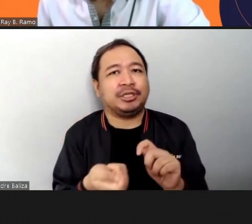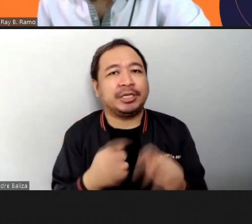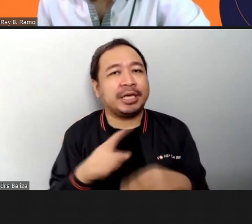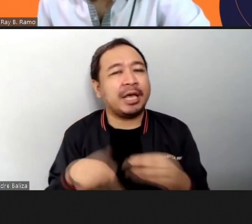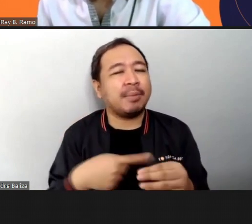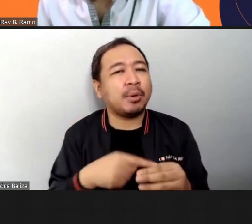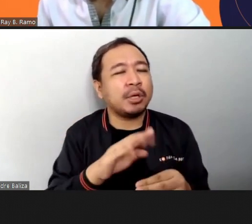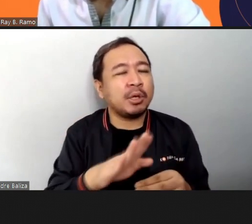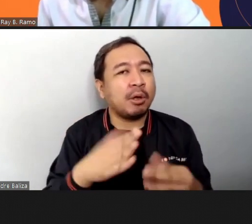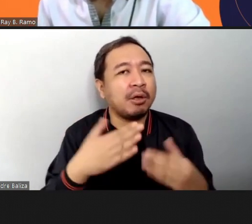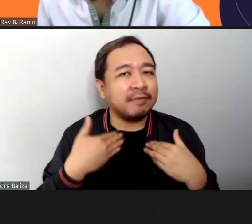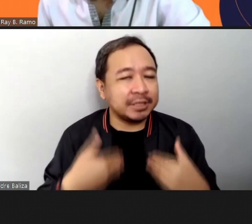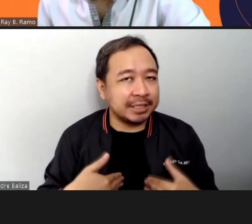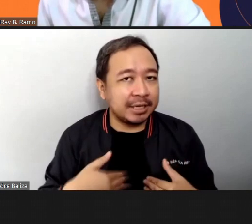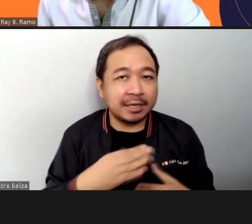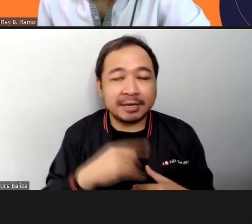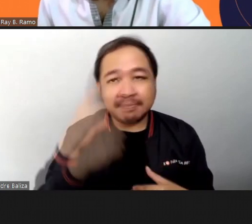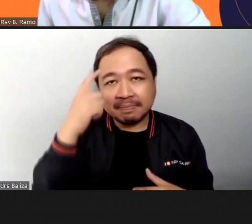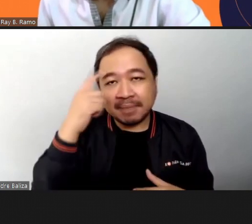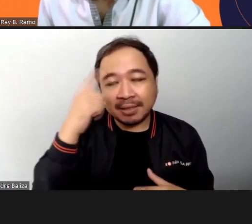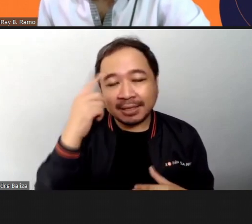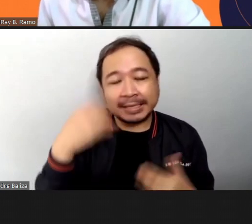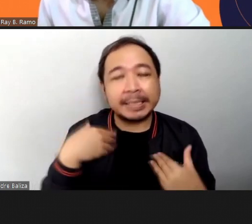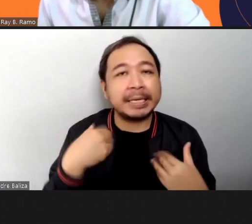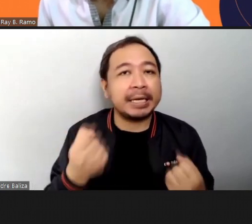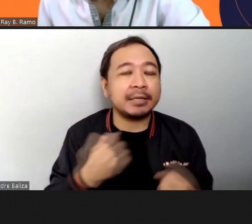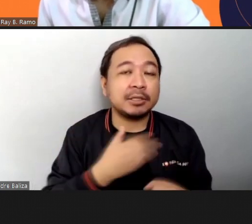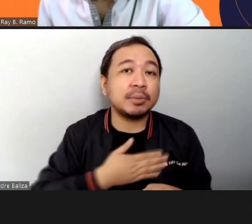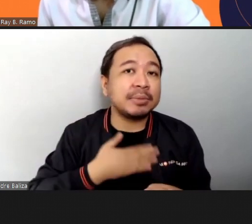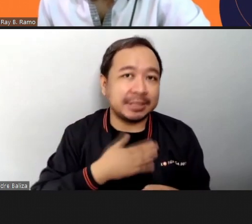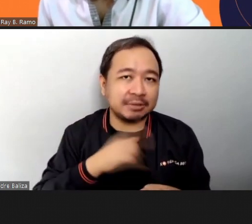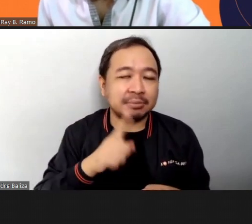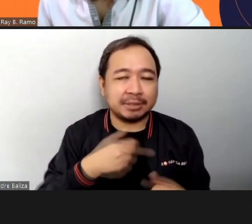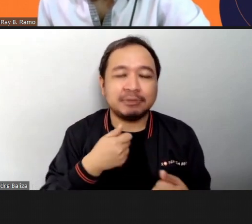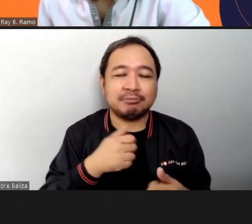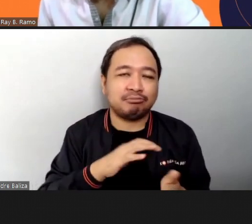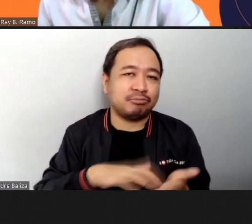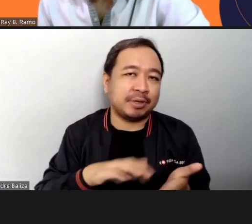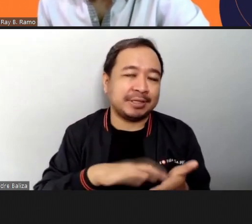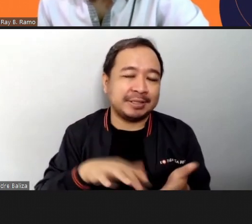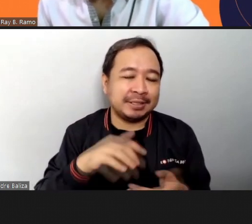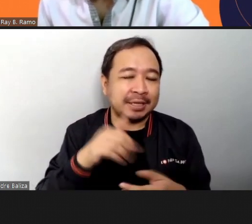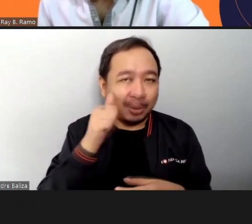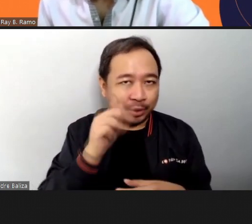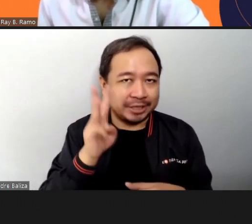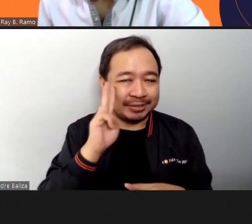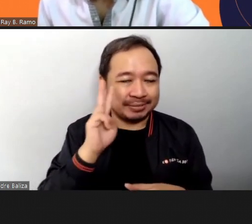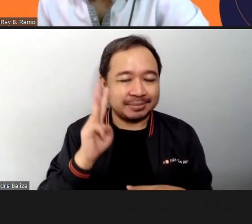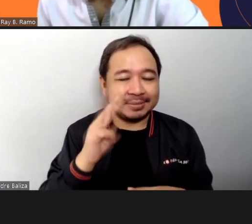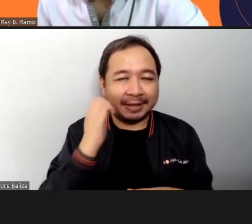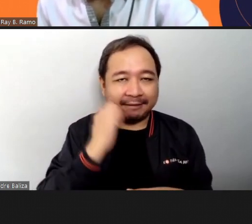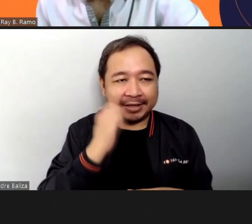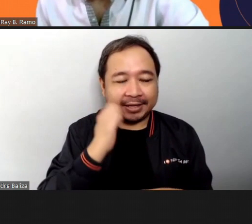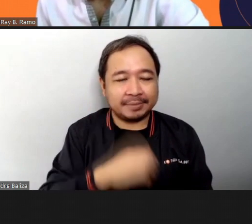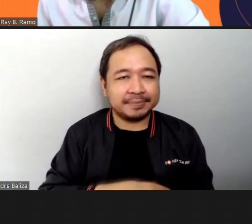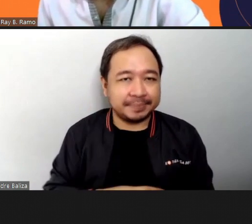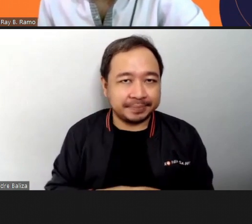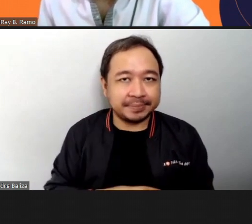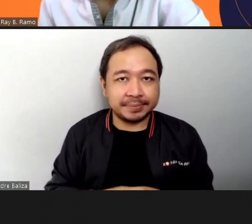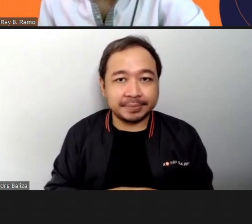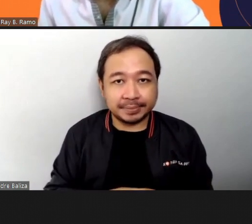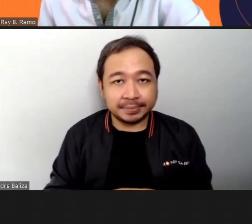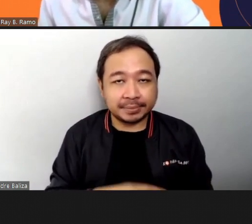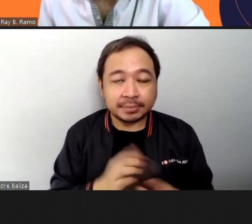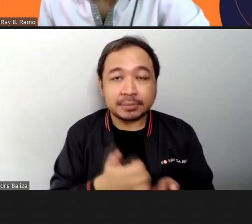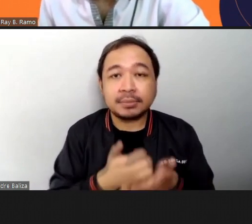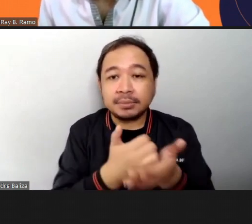physical and your mental health so please practice mindfulness every day to help